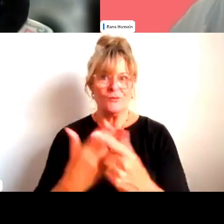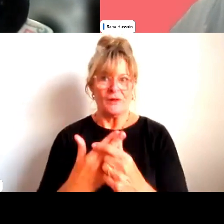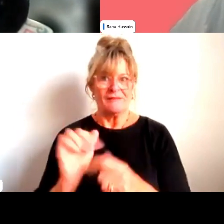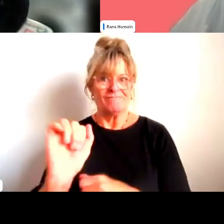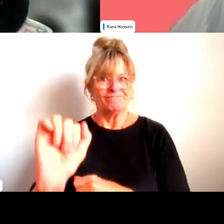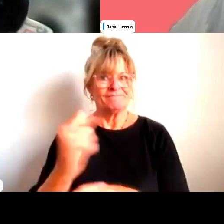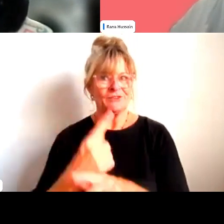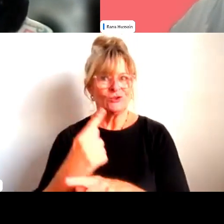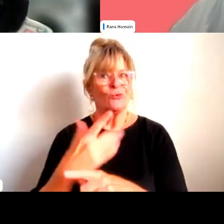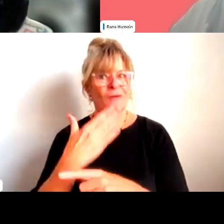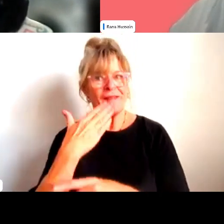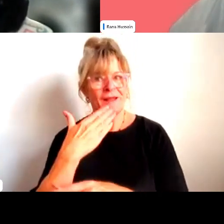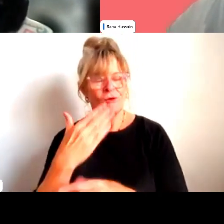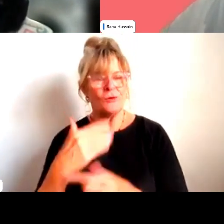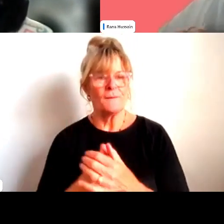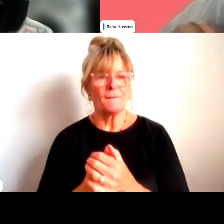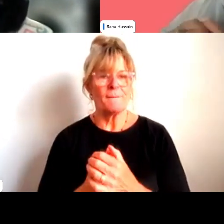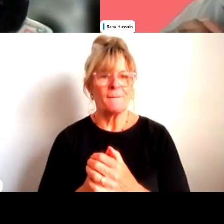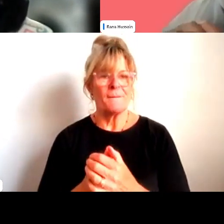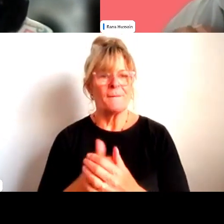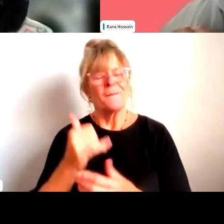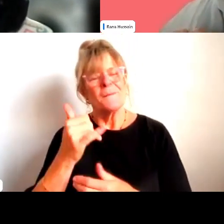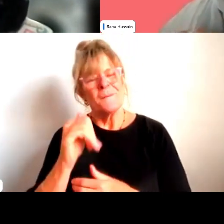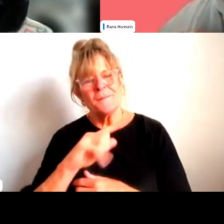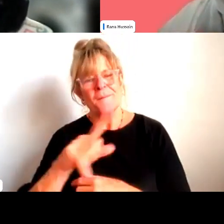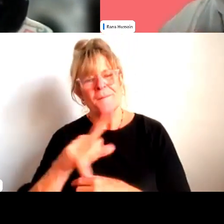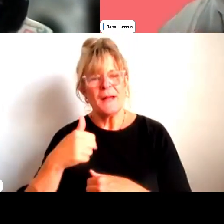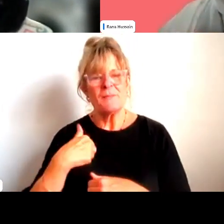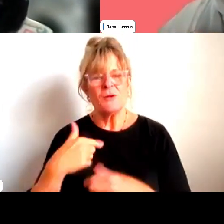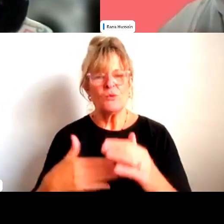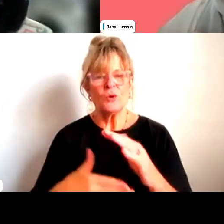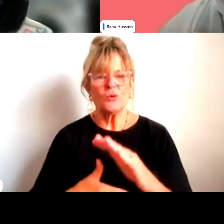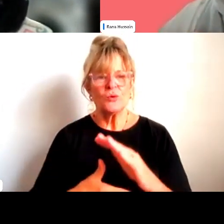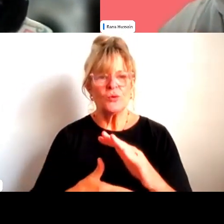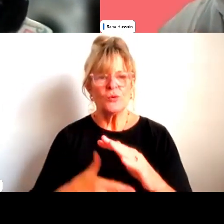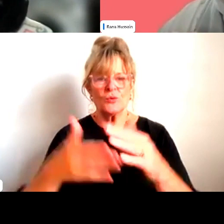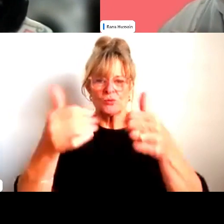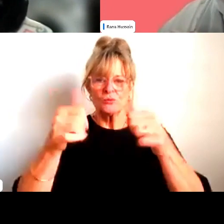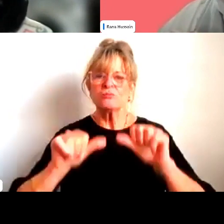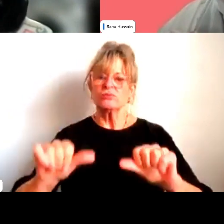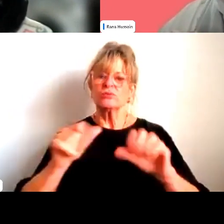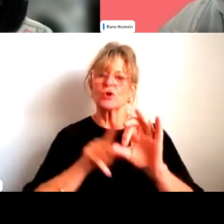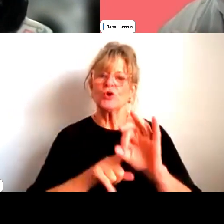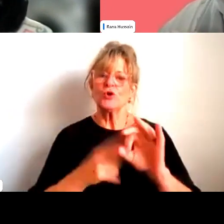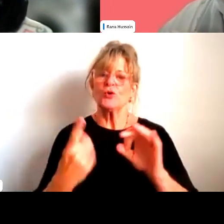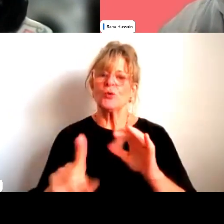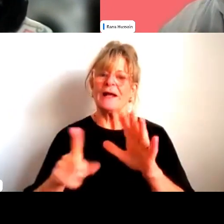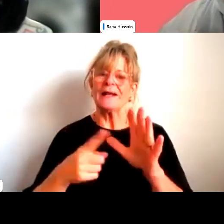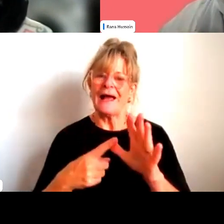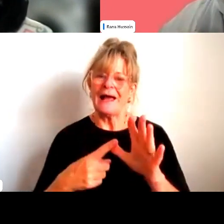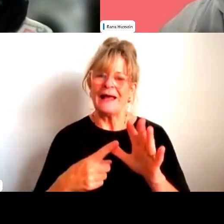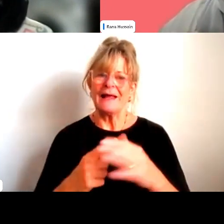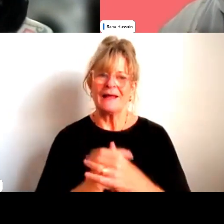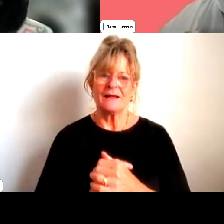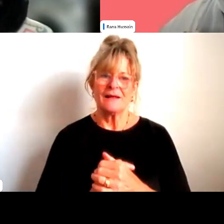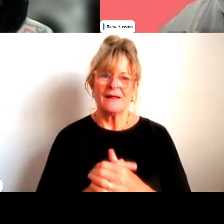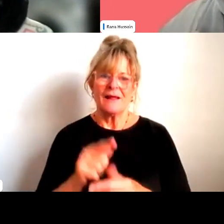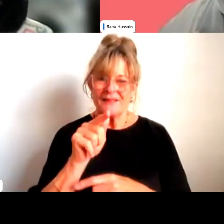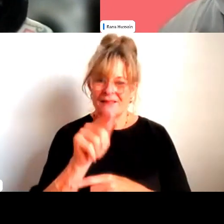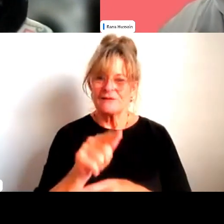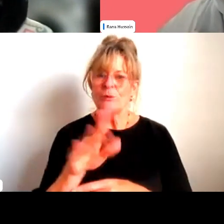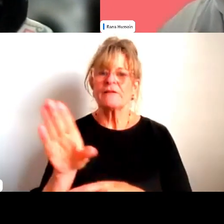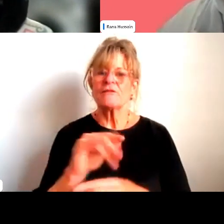So thank you for that. Um, we might just go to the Q and A and, and Melina, uh, this one is for Rana and Melina from anonymous.